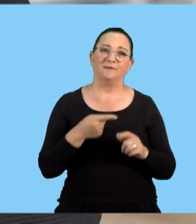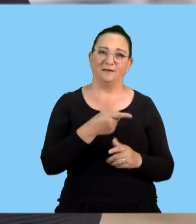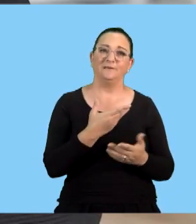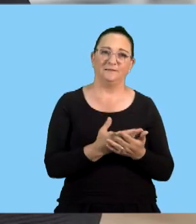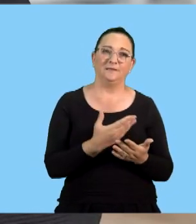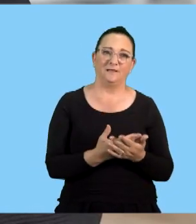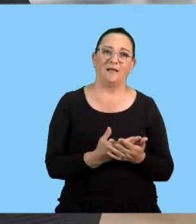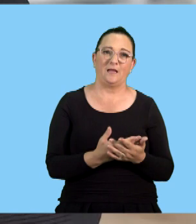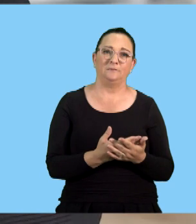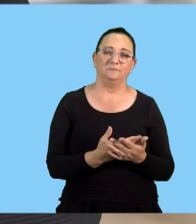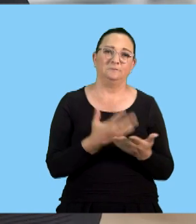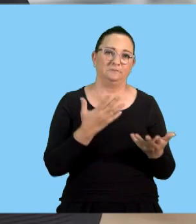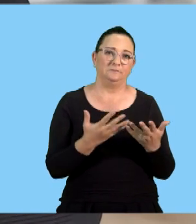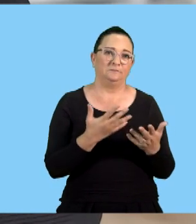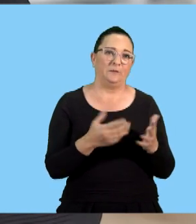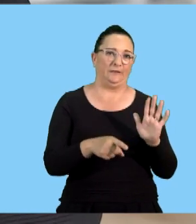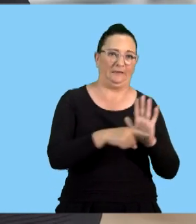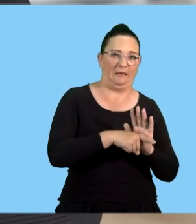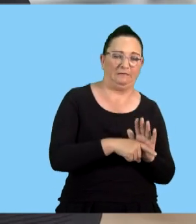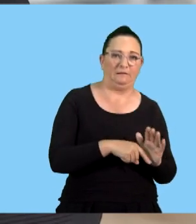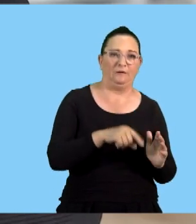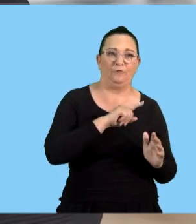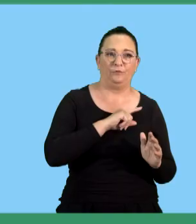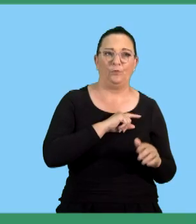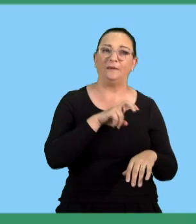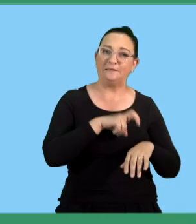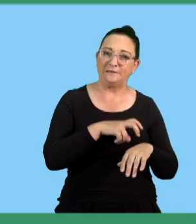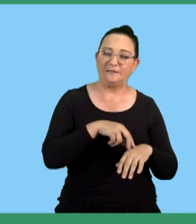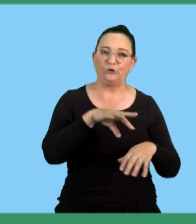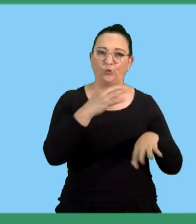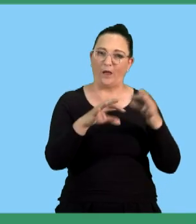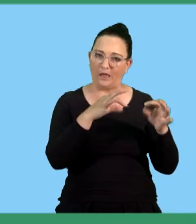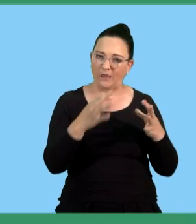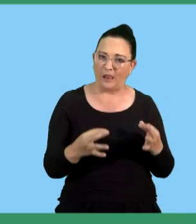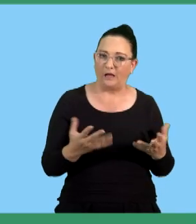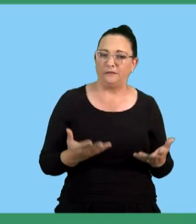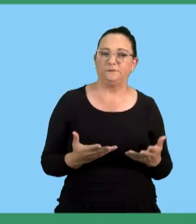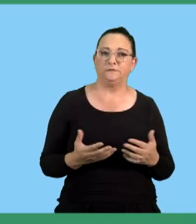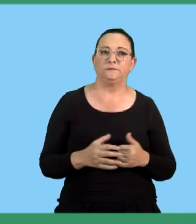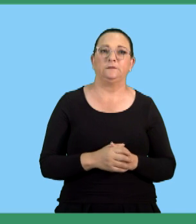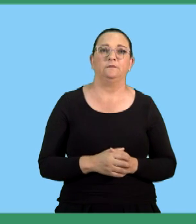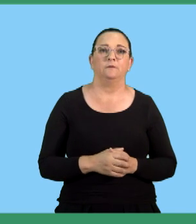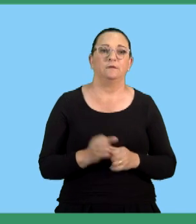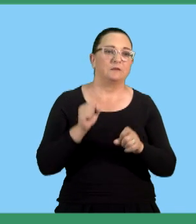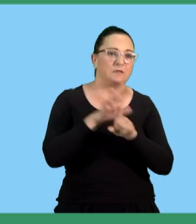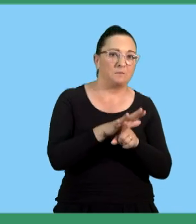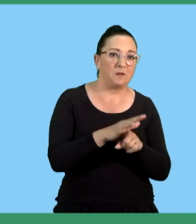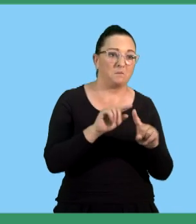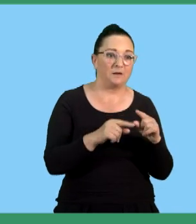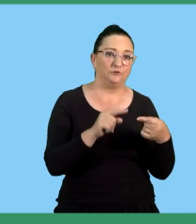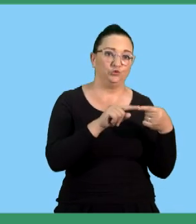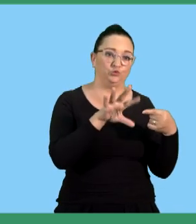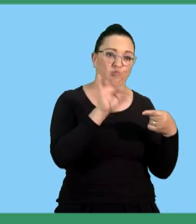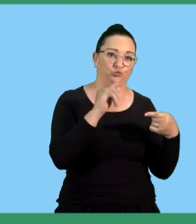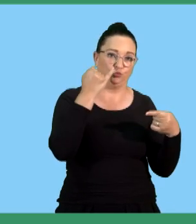a disadvantage or it can disadvantage you as you might be required to analyse, like I said, the impact, which will lead to analysing the impact